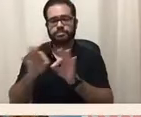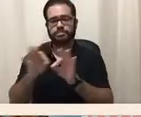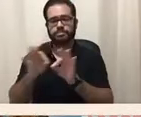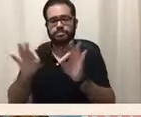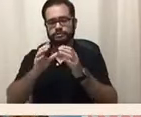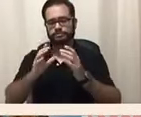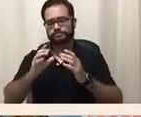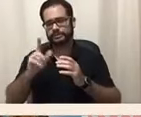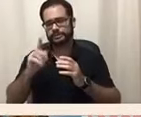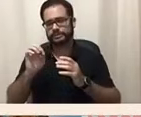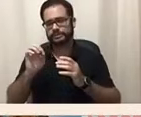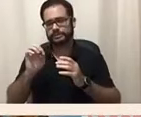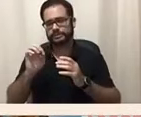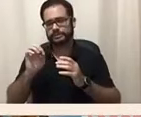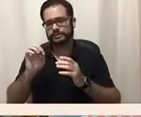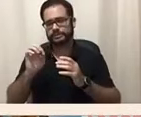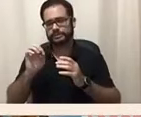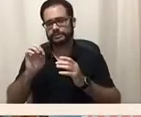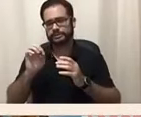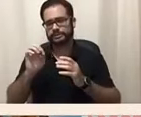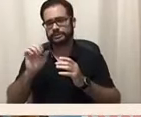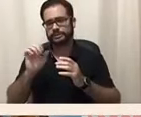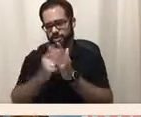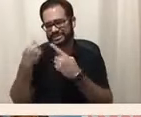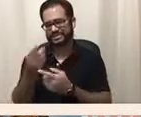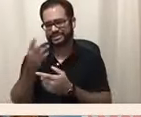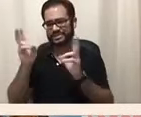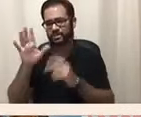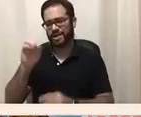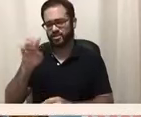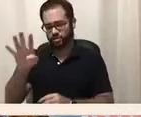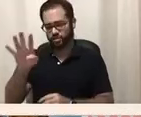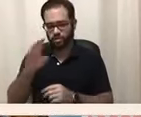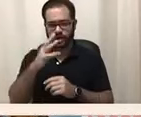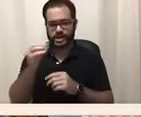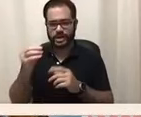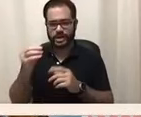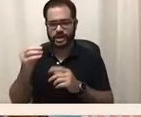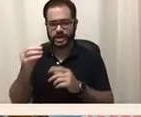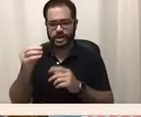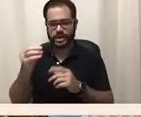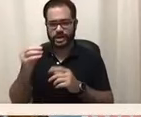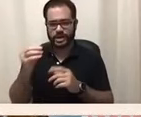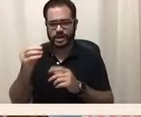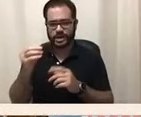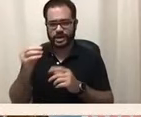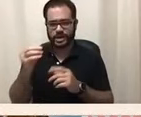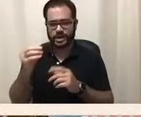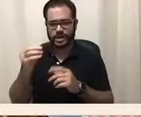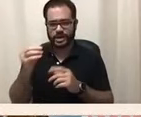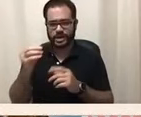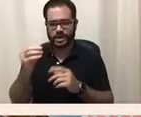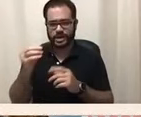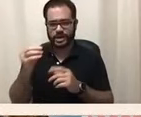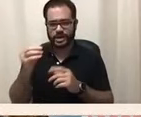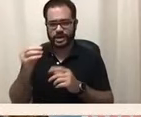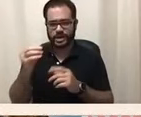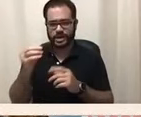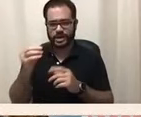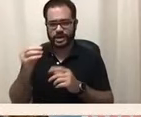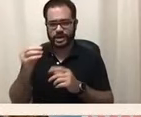cross-disability support, bringing disability-specific organizations, advocates, and